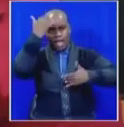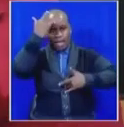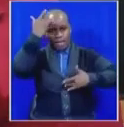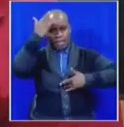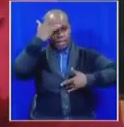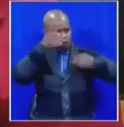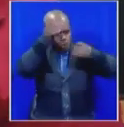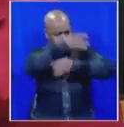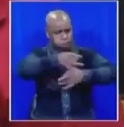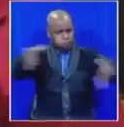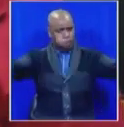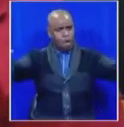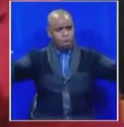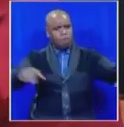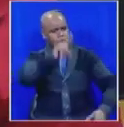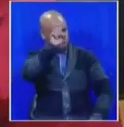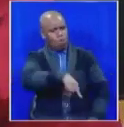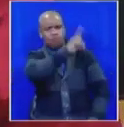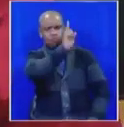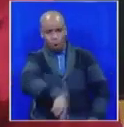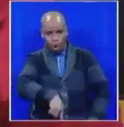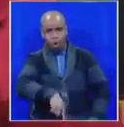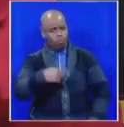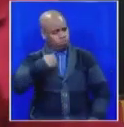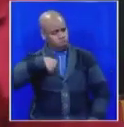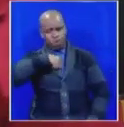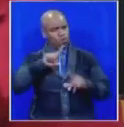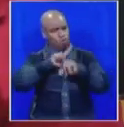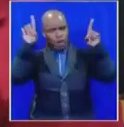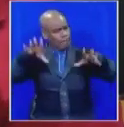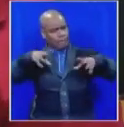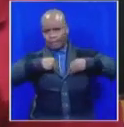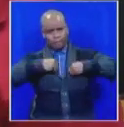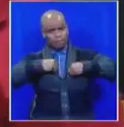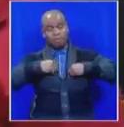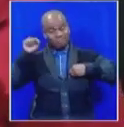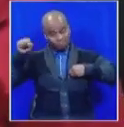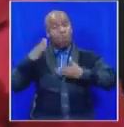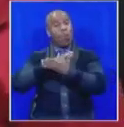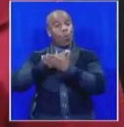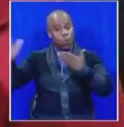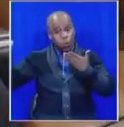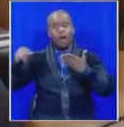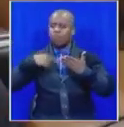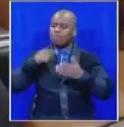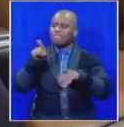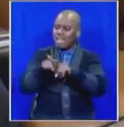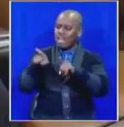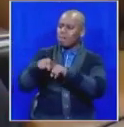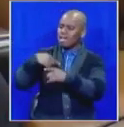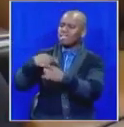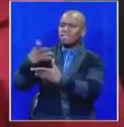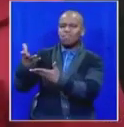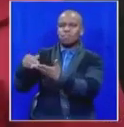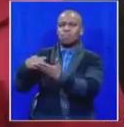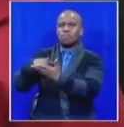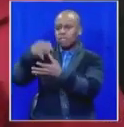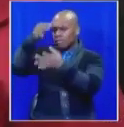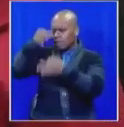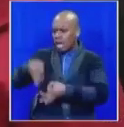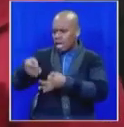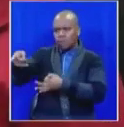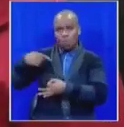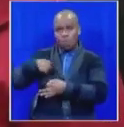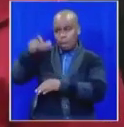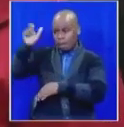it's incorrect it can never be acceptable you must withdraw and you must rule on that we can never have